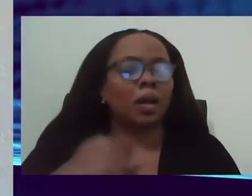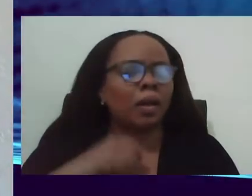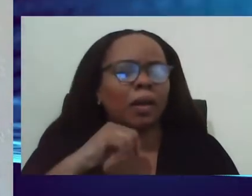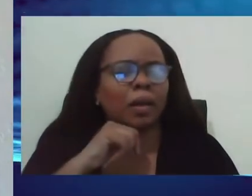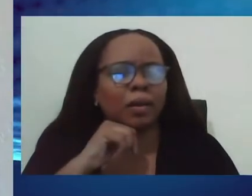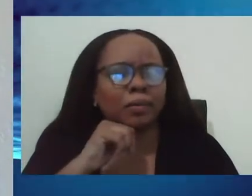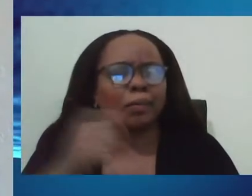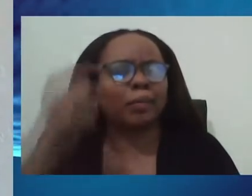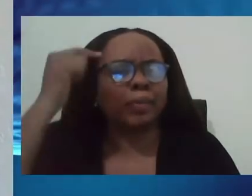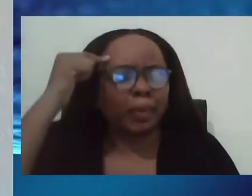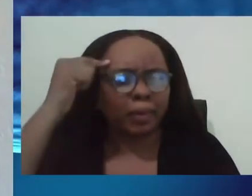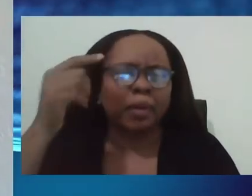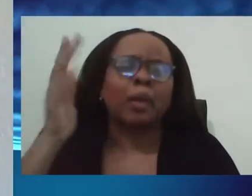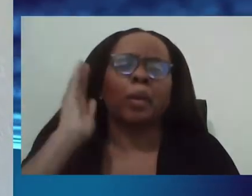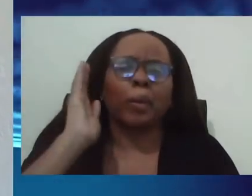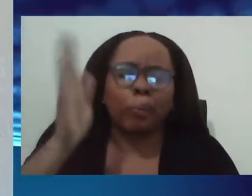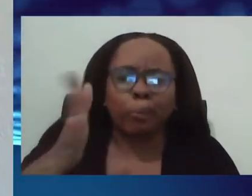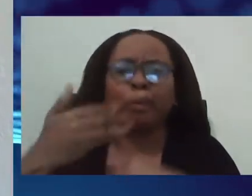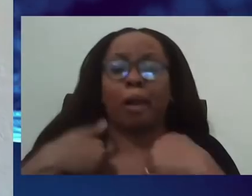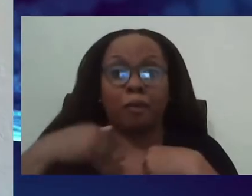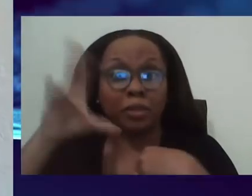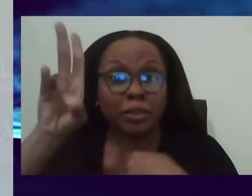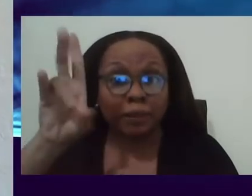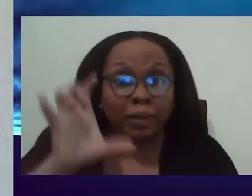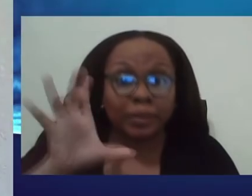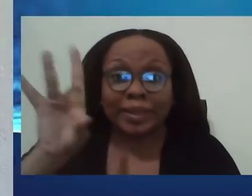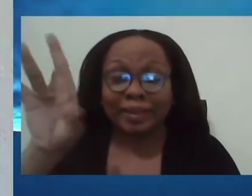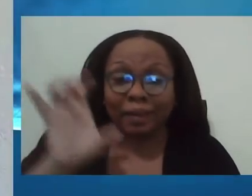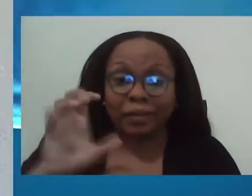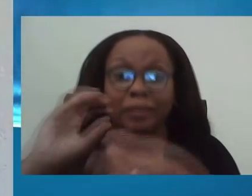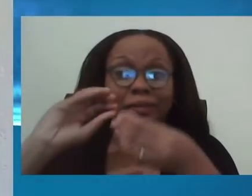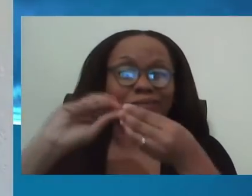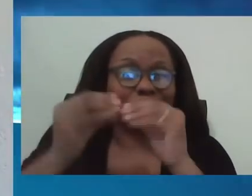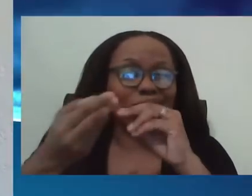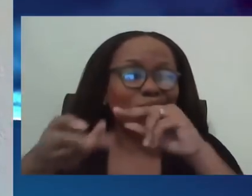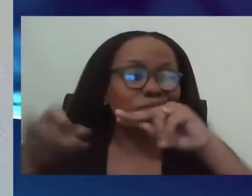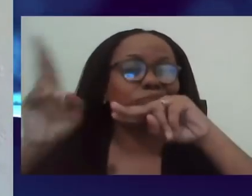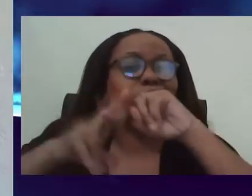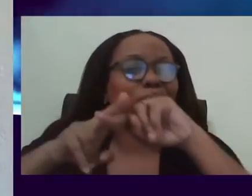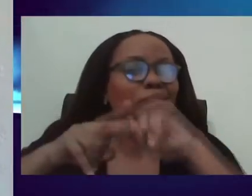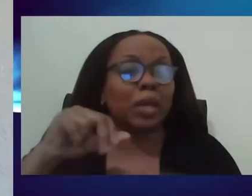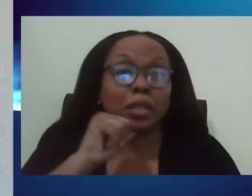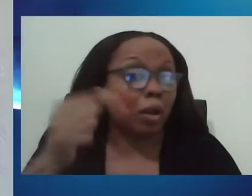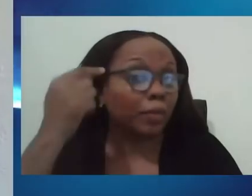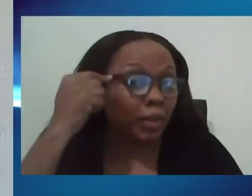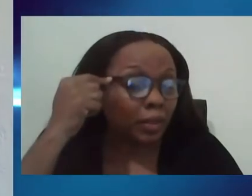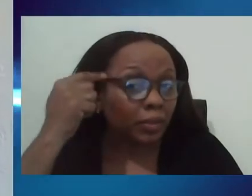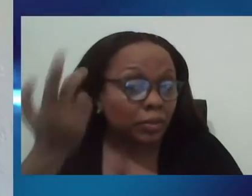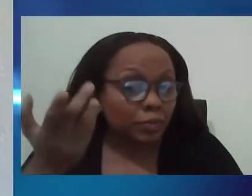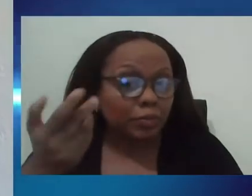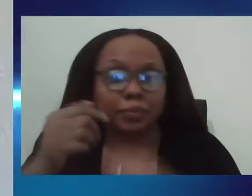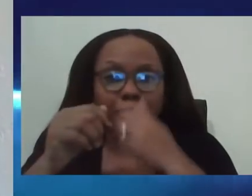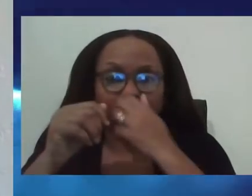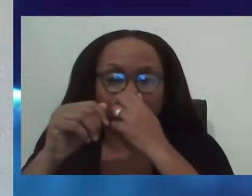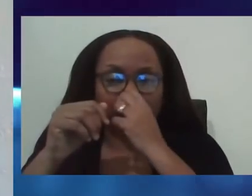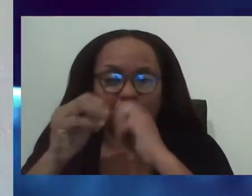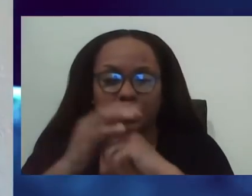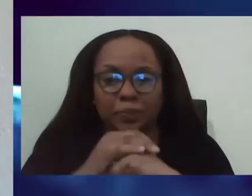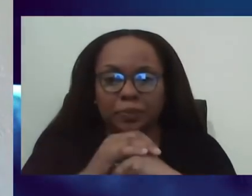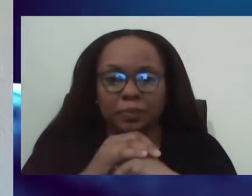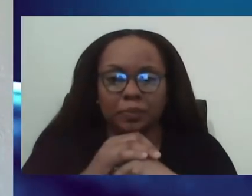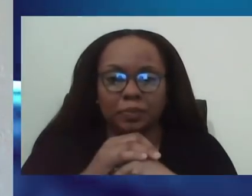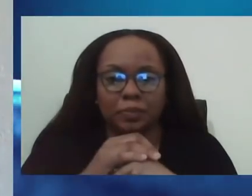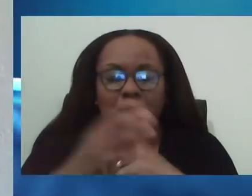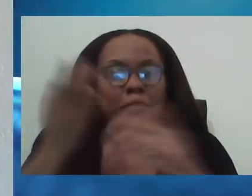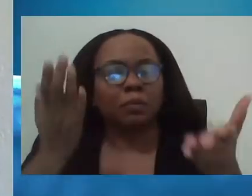numbers actually reported. Those are the numbers that would be so we might report maybe as much as